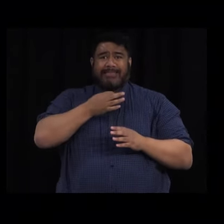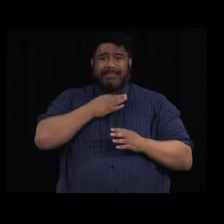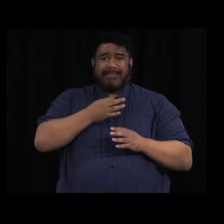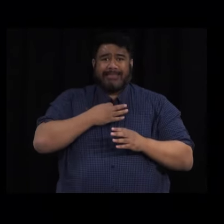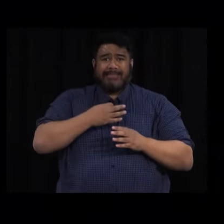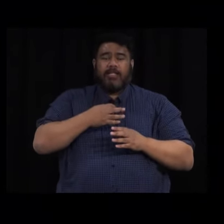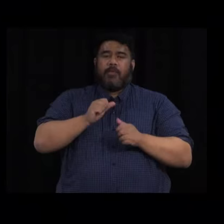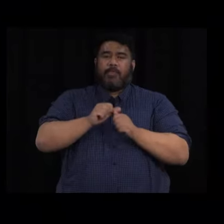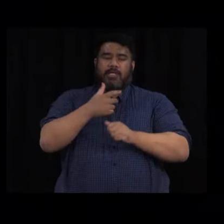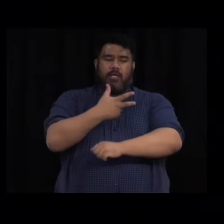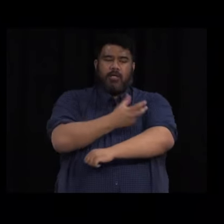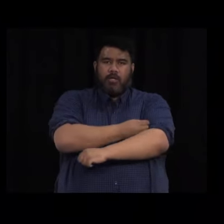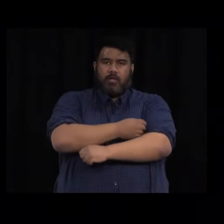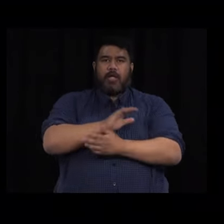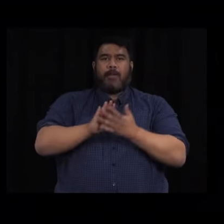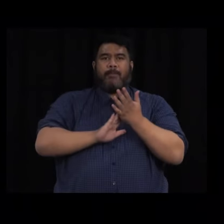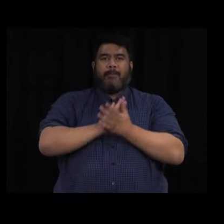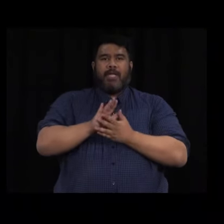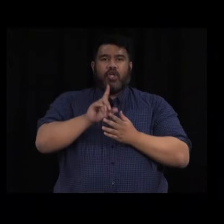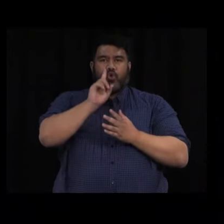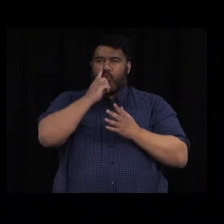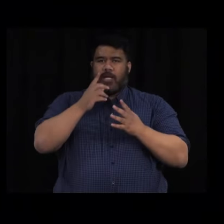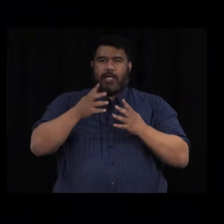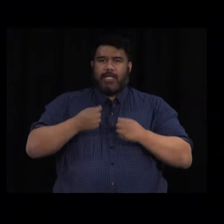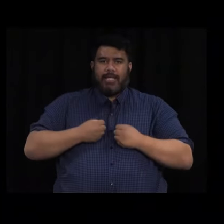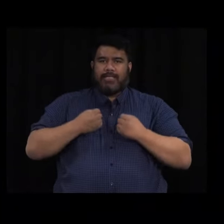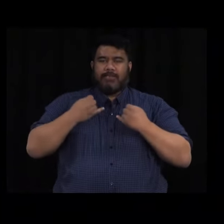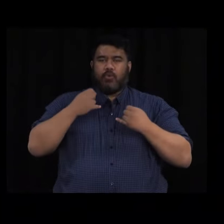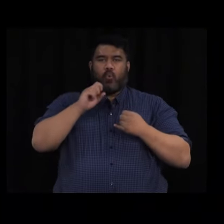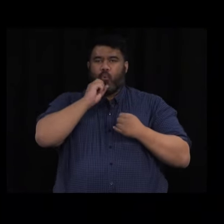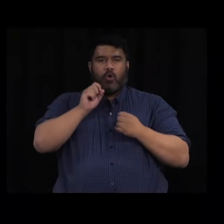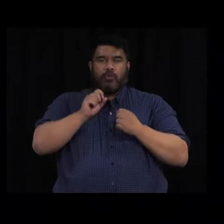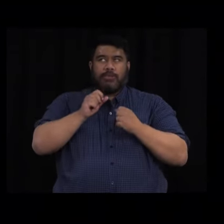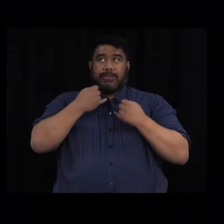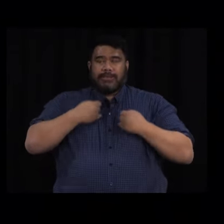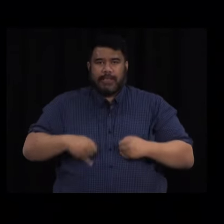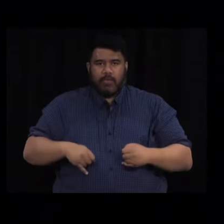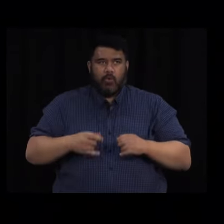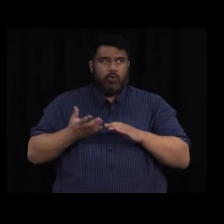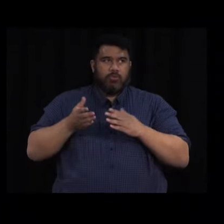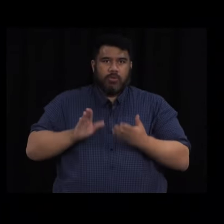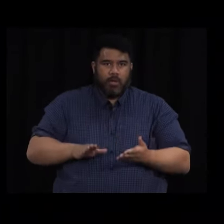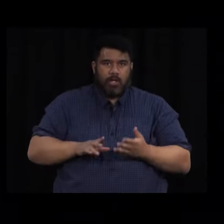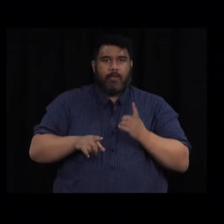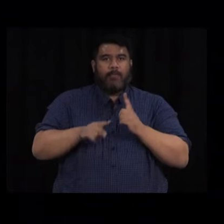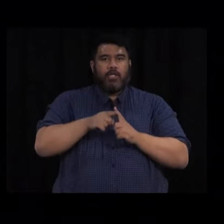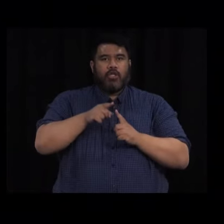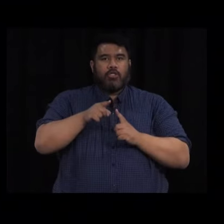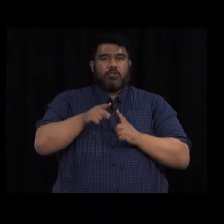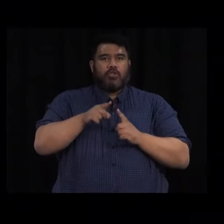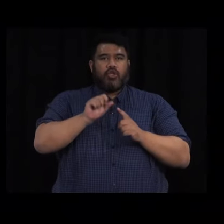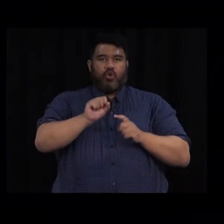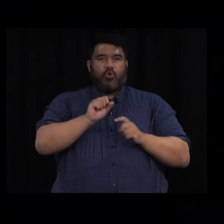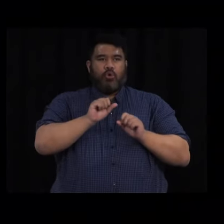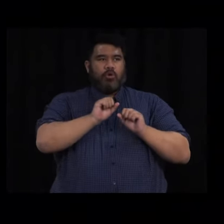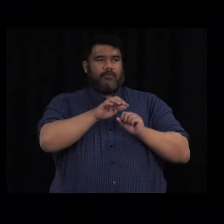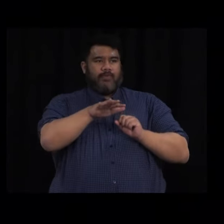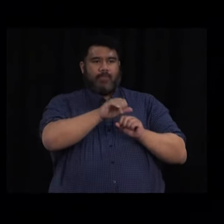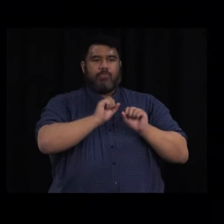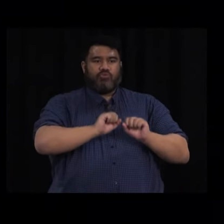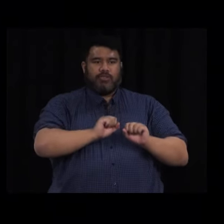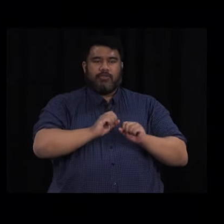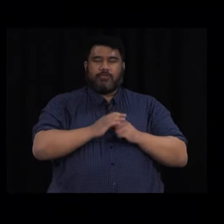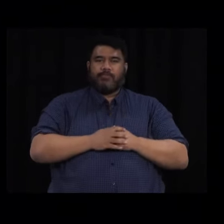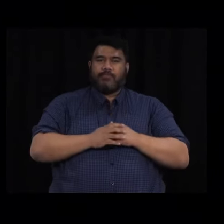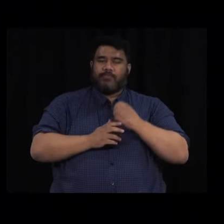get sick or die from COVID or pass that on to other people. If we've got another international ship, for example, present with the virus in our